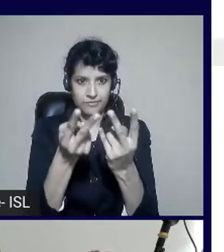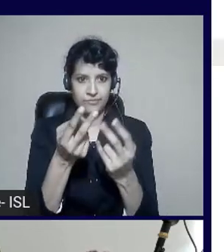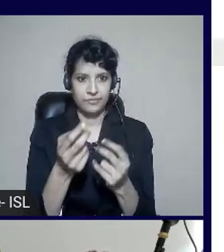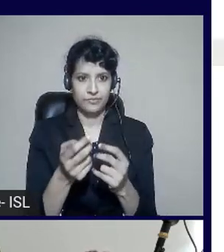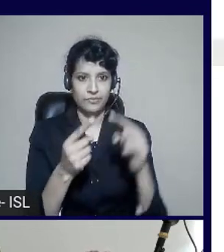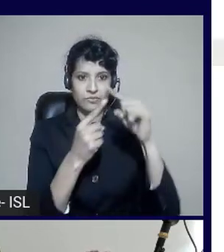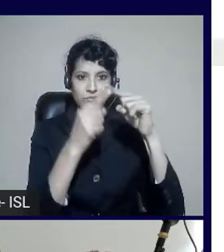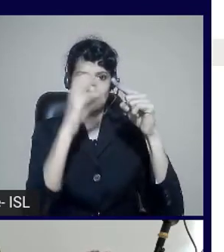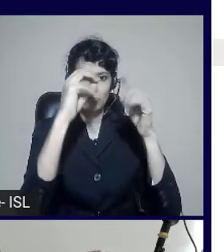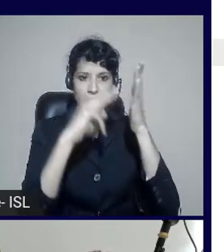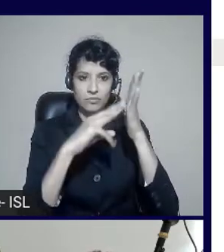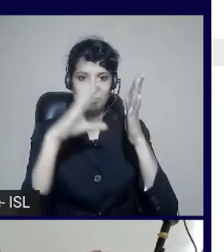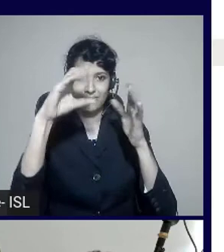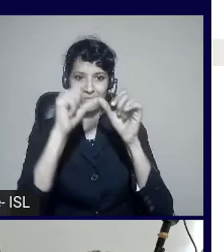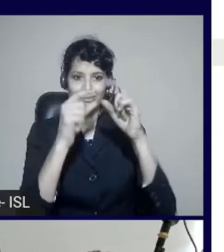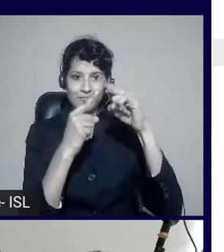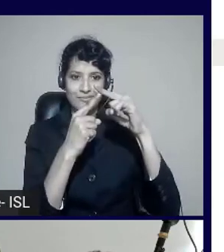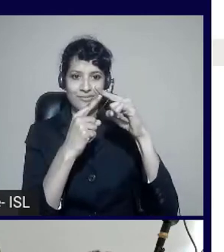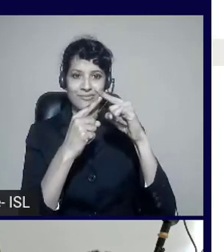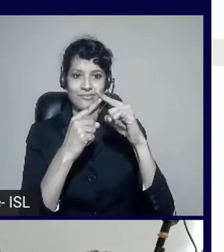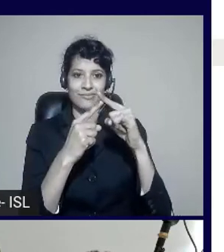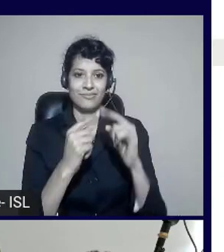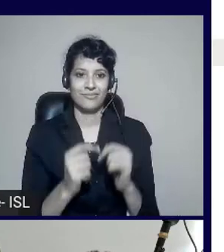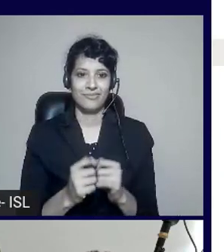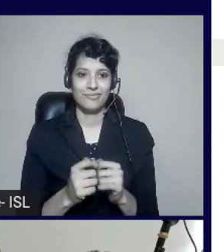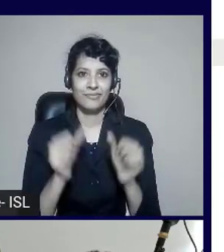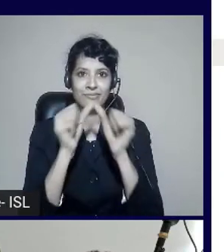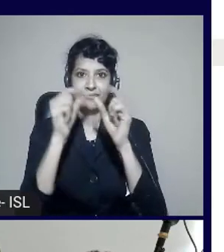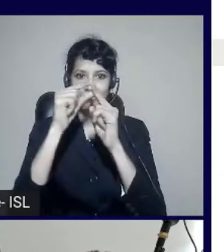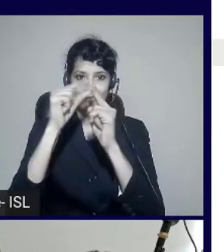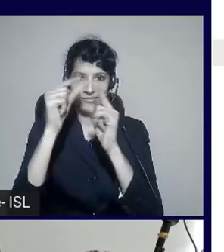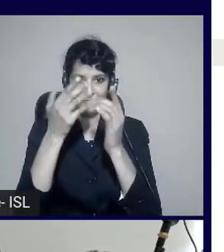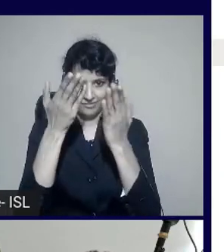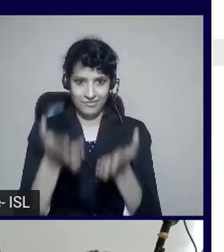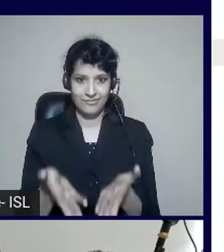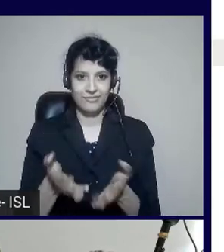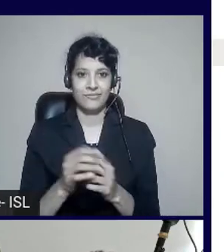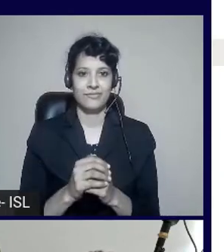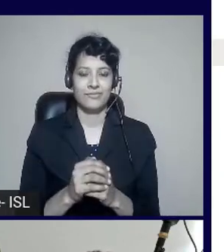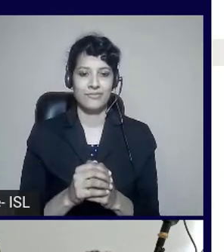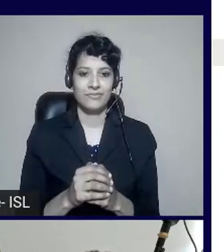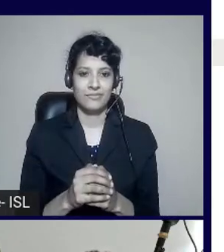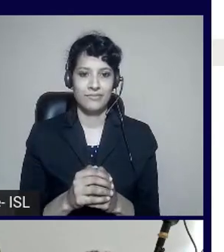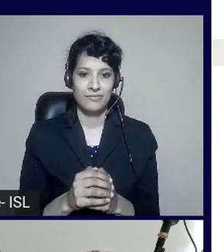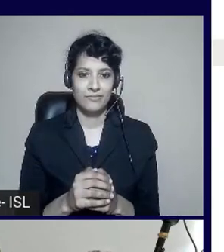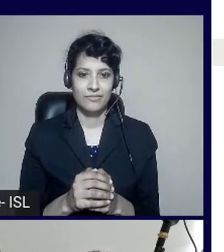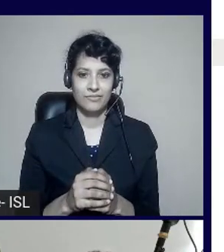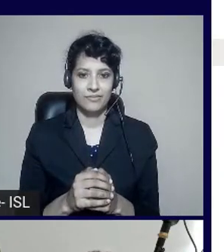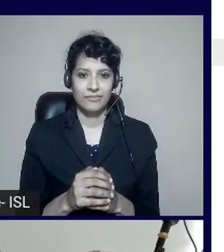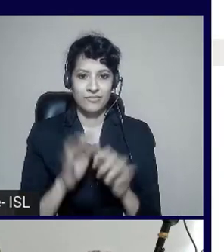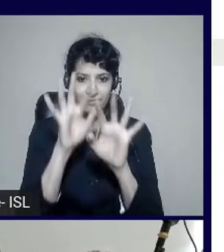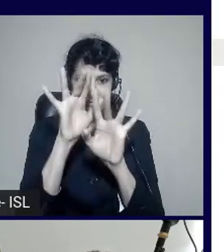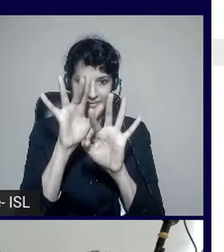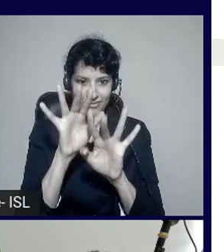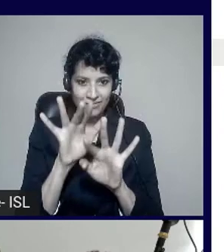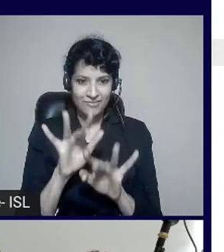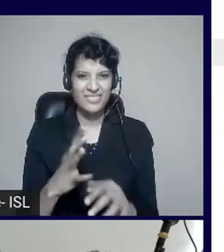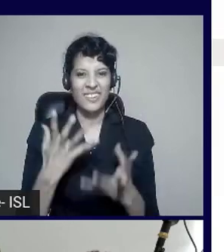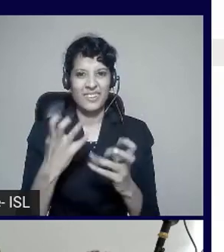costs me, I can do this for free actually. It's on the free Linux tier. But I've got it a little bit more performant because I like to demo it with.